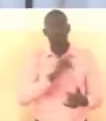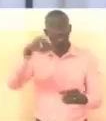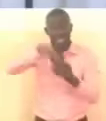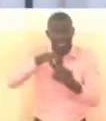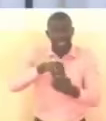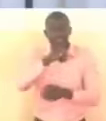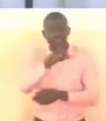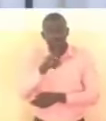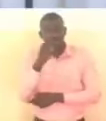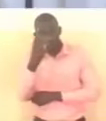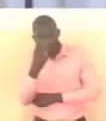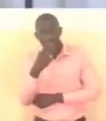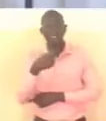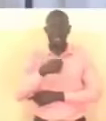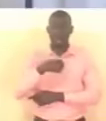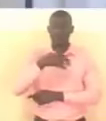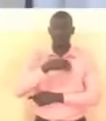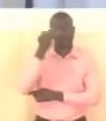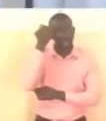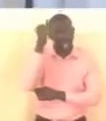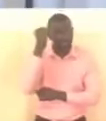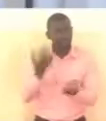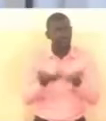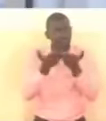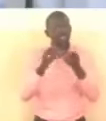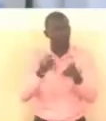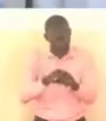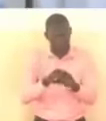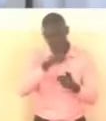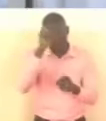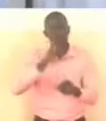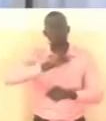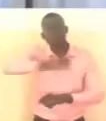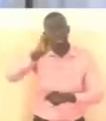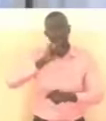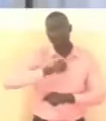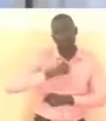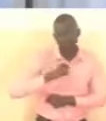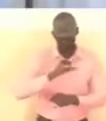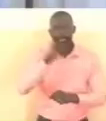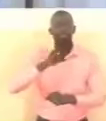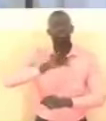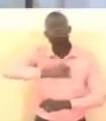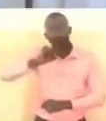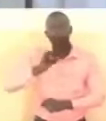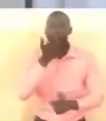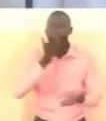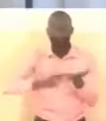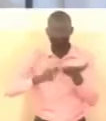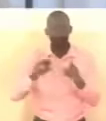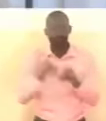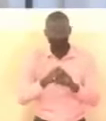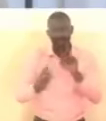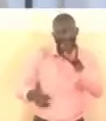i propose that work for quality performance and quality results be adopted